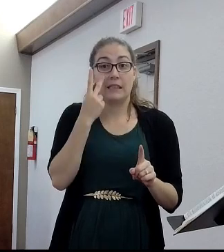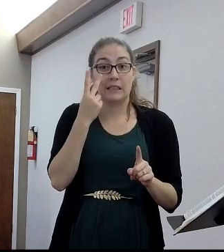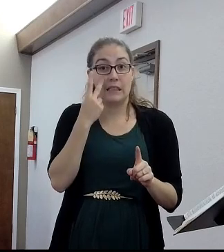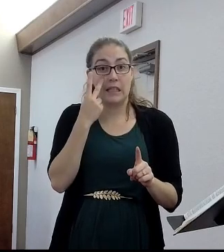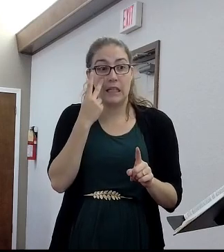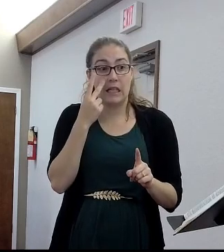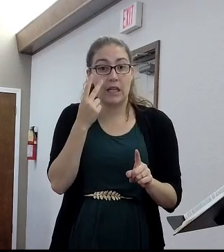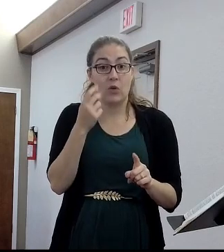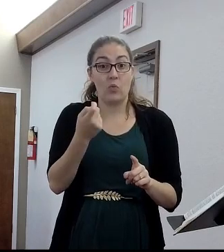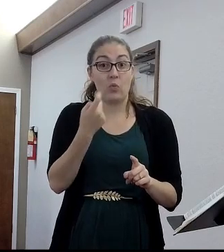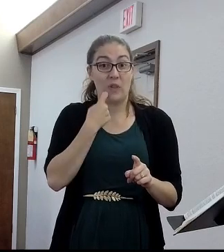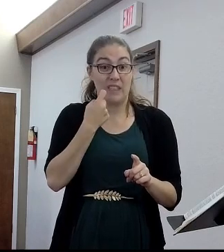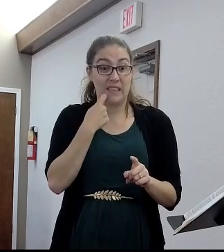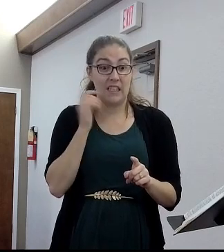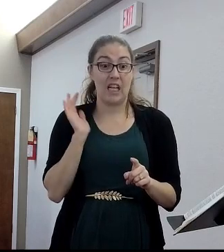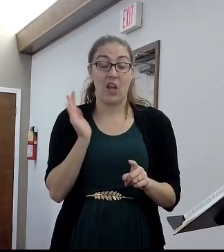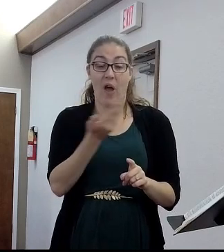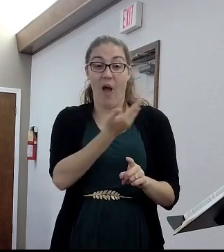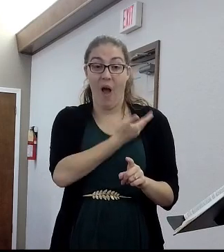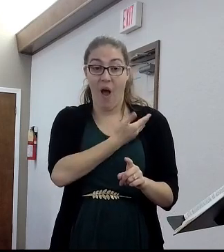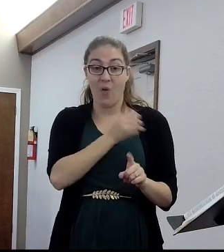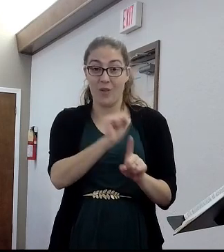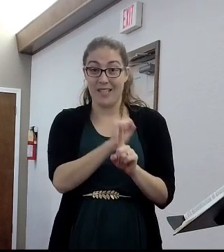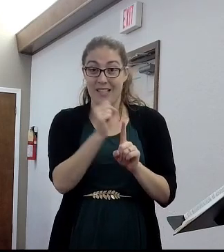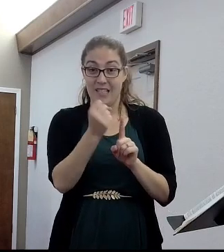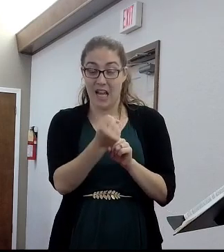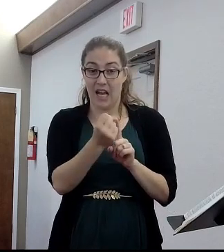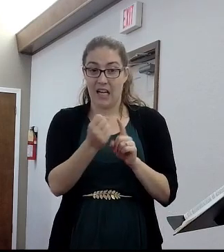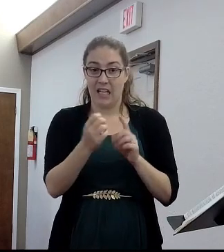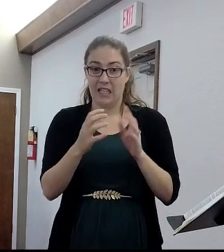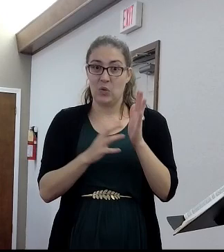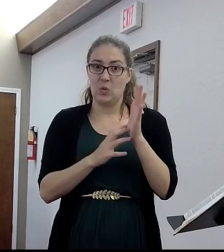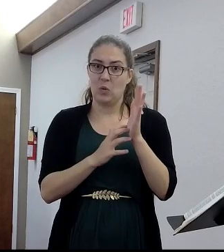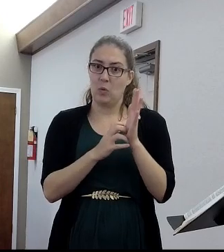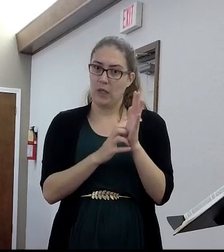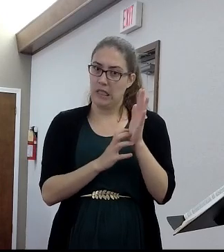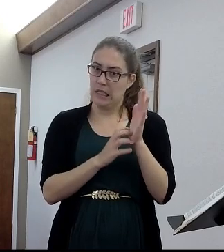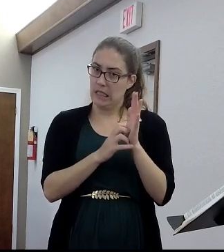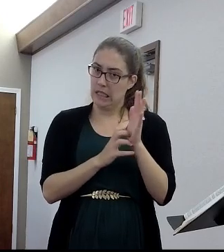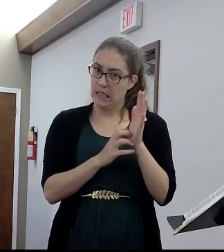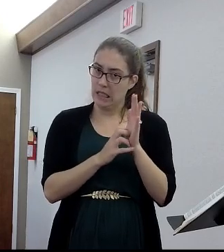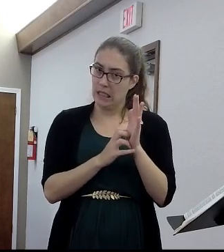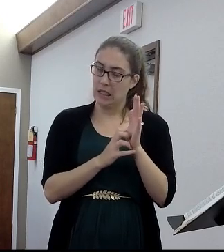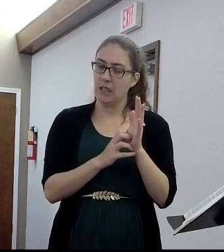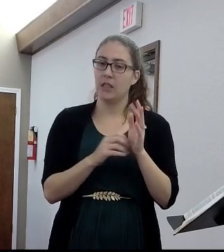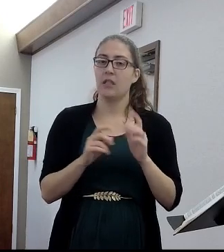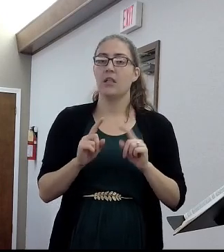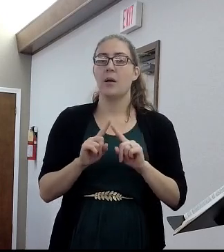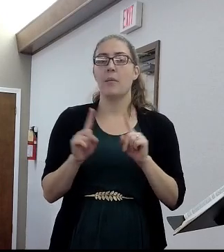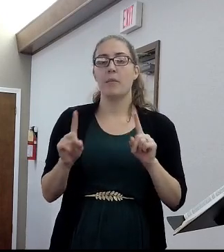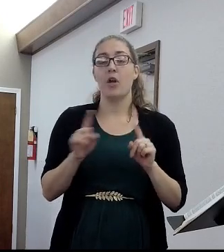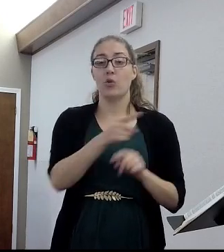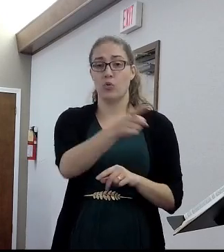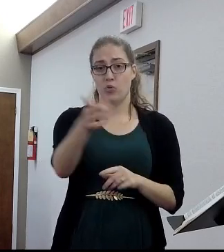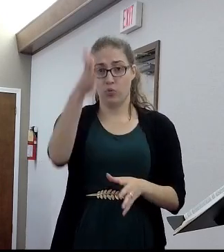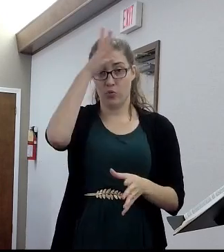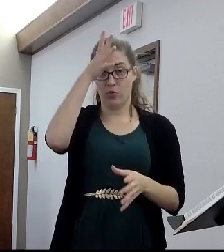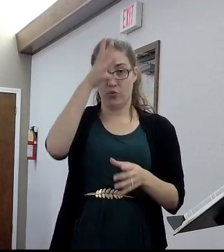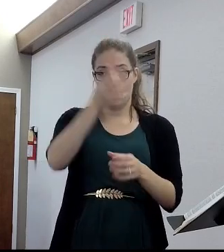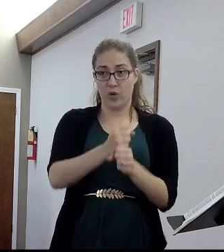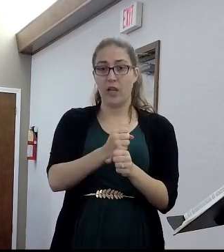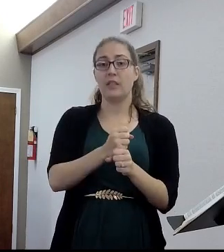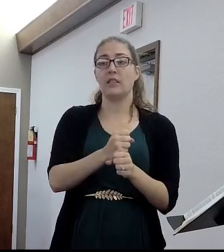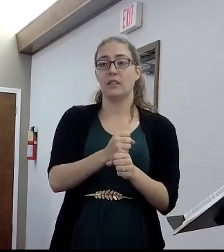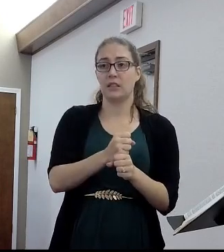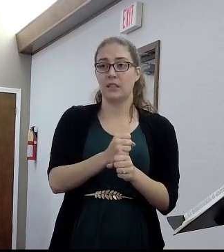than we might think it is. But I can assure you, so if you put your trust in all that, even putting